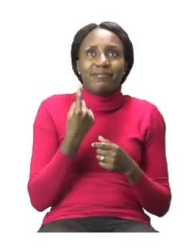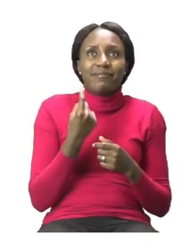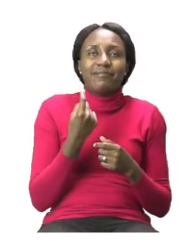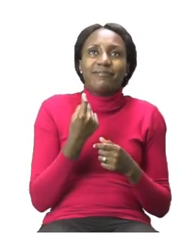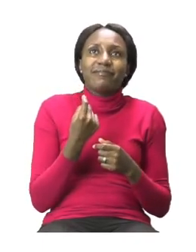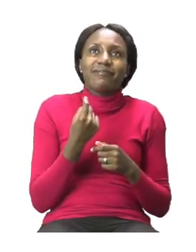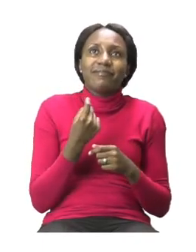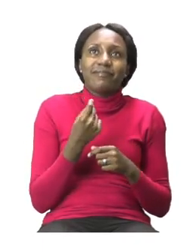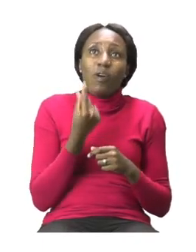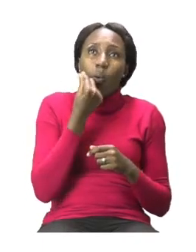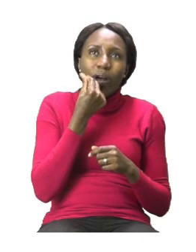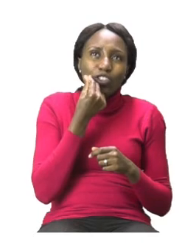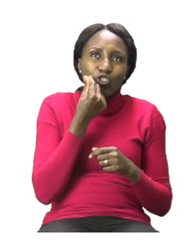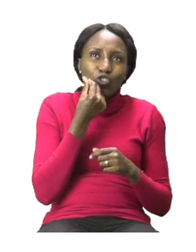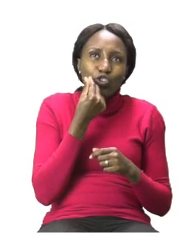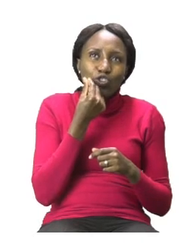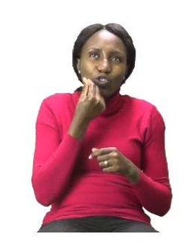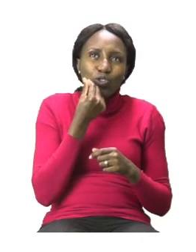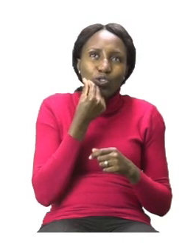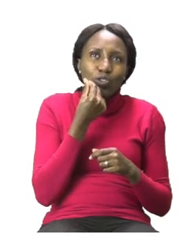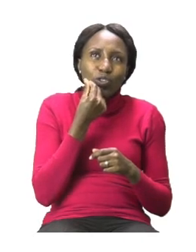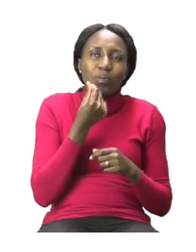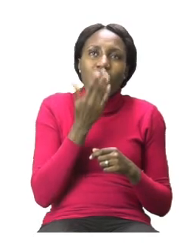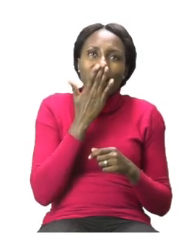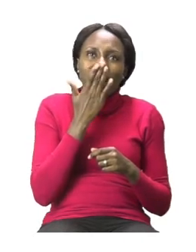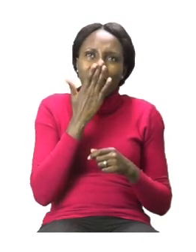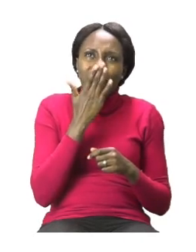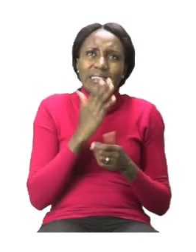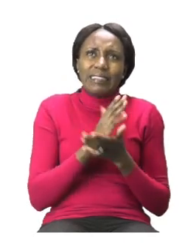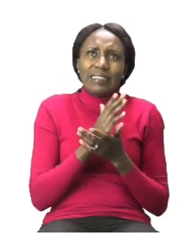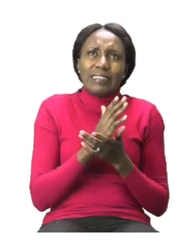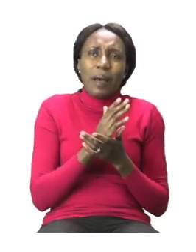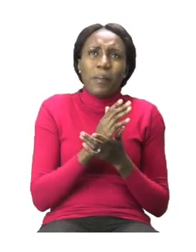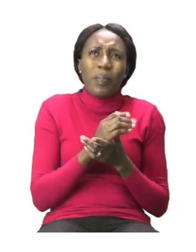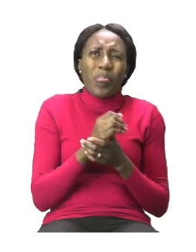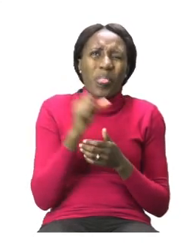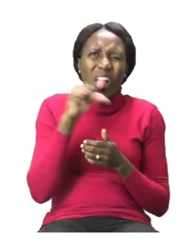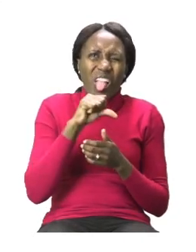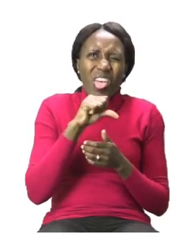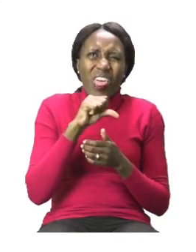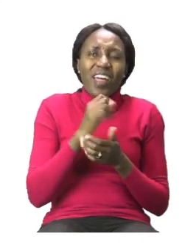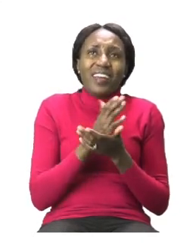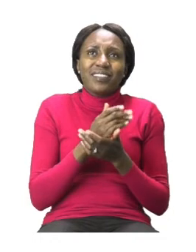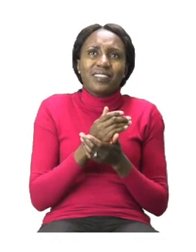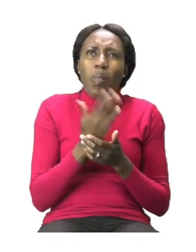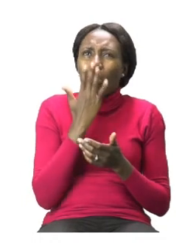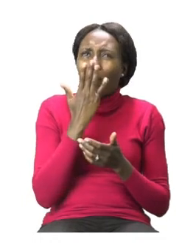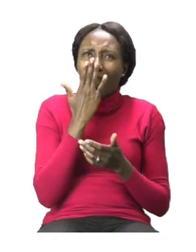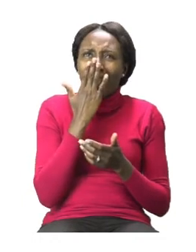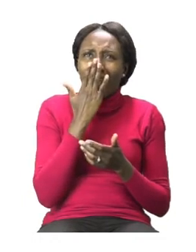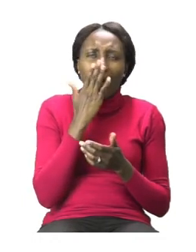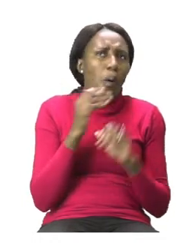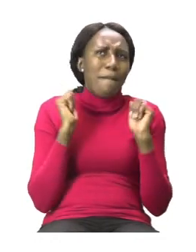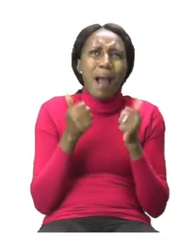food tastes differently. Some taste very very sweet and then others don't taste that sweet at